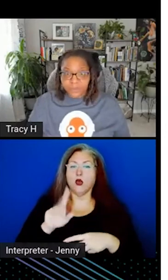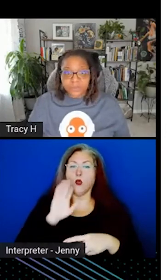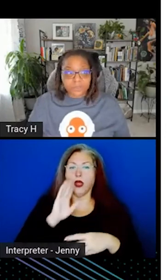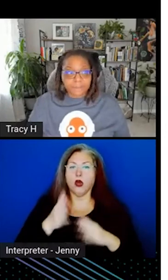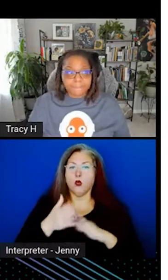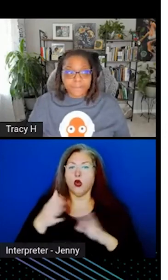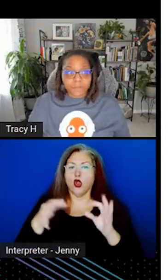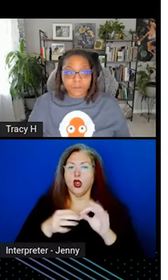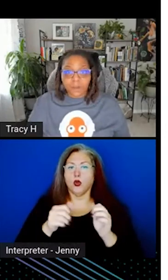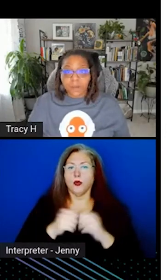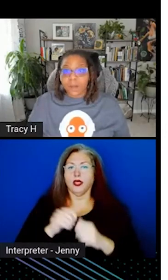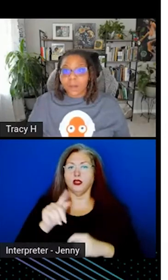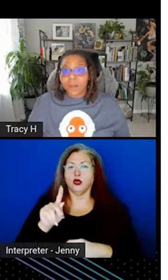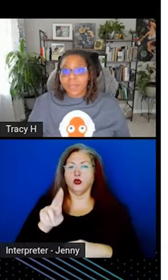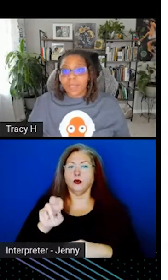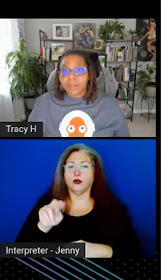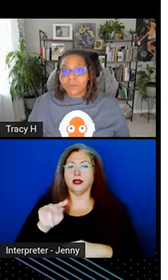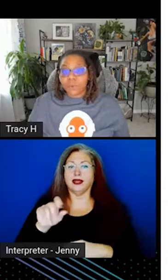secrets,